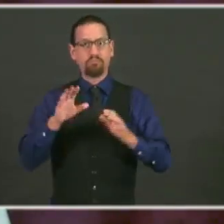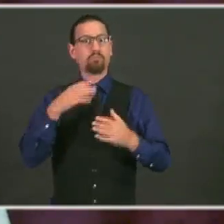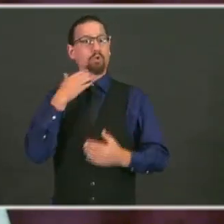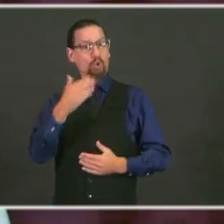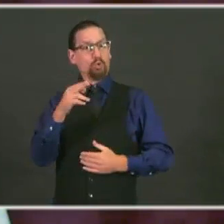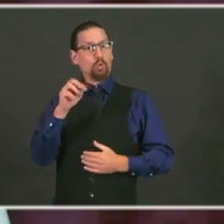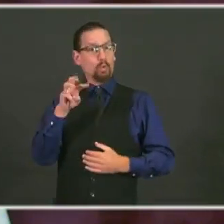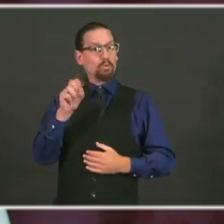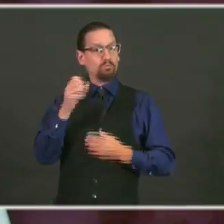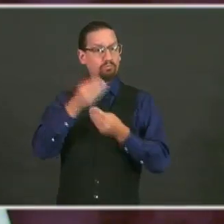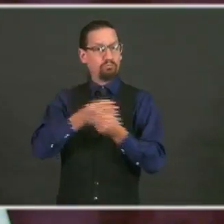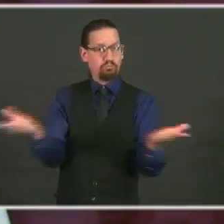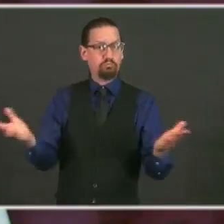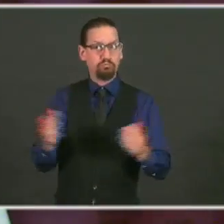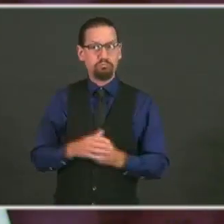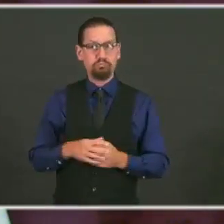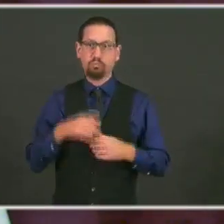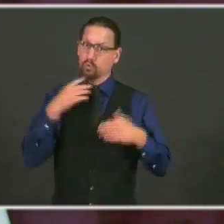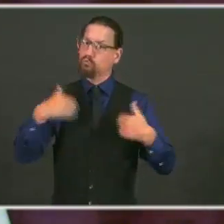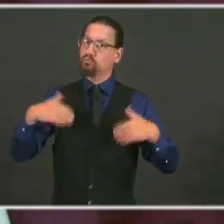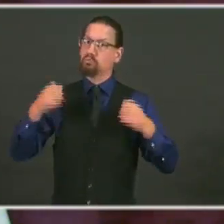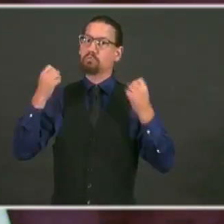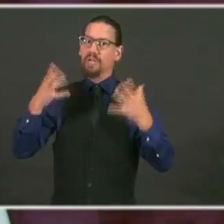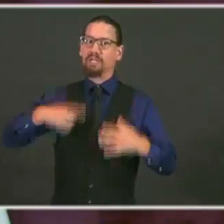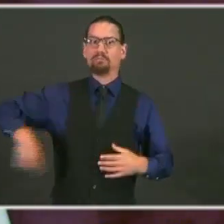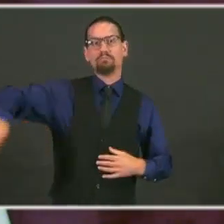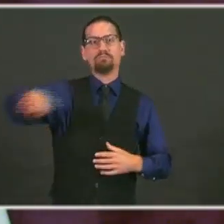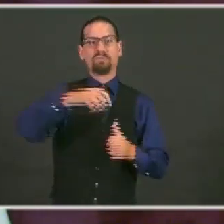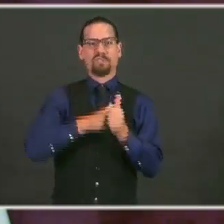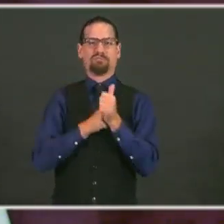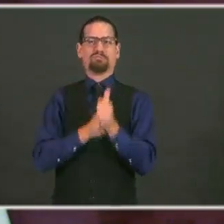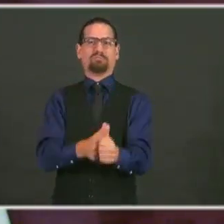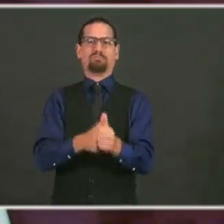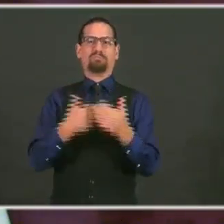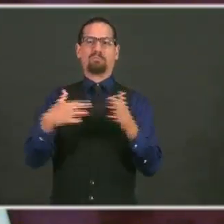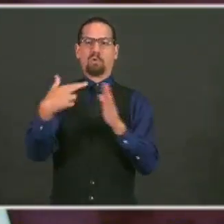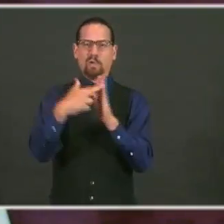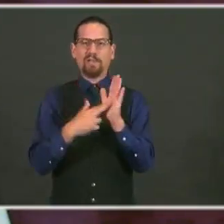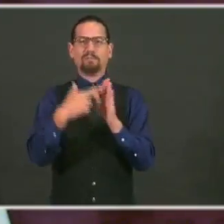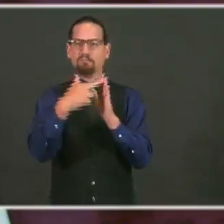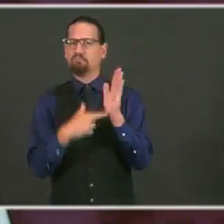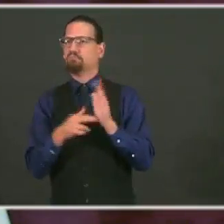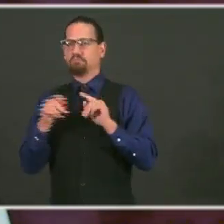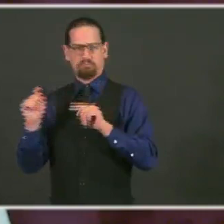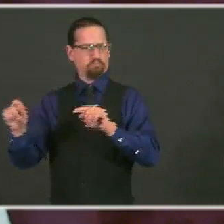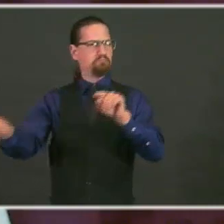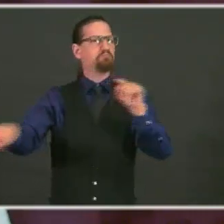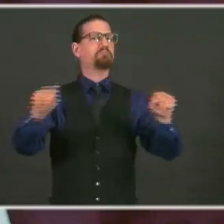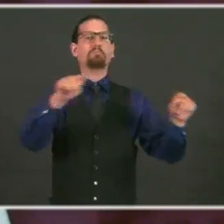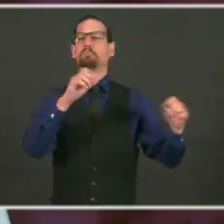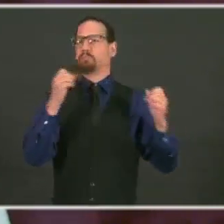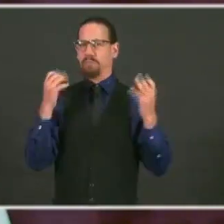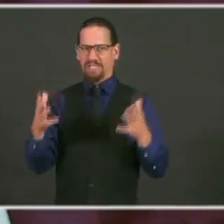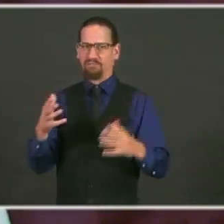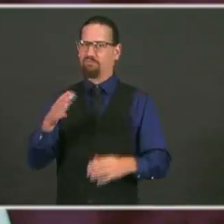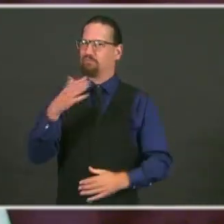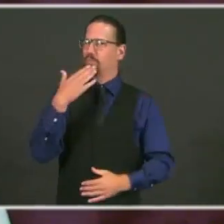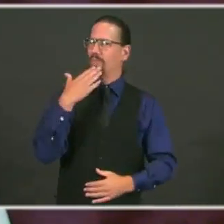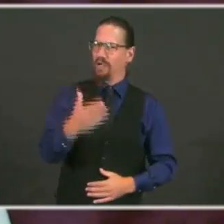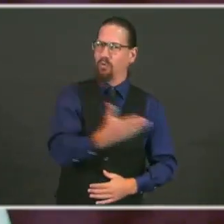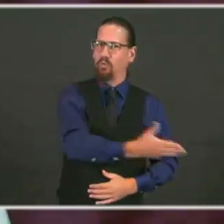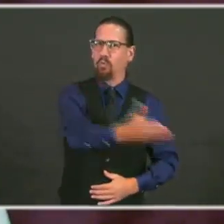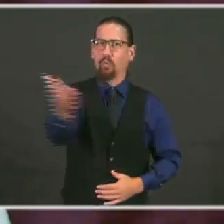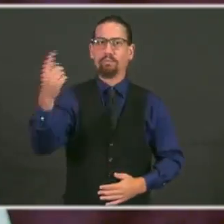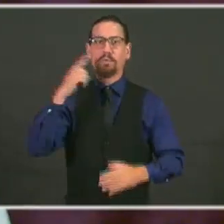compliance continually, as we have seen over the past several weeks. So thank you. If you're a small business